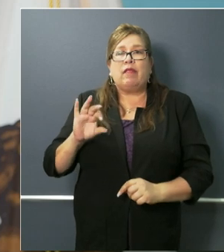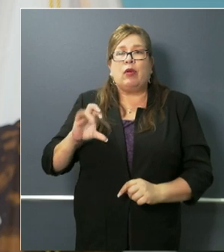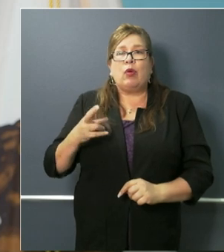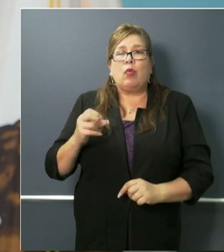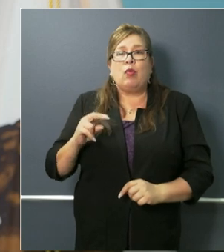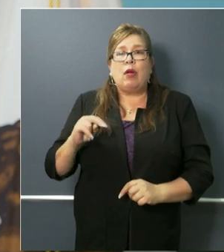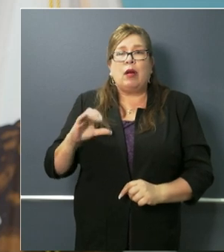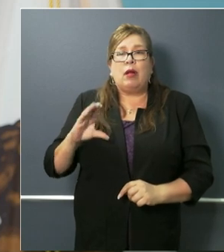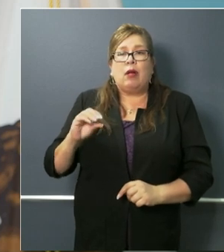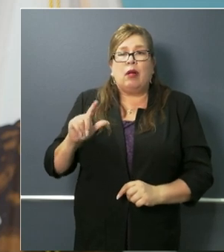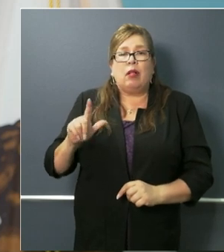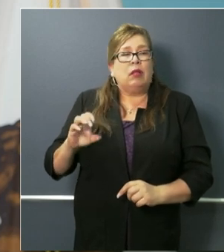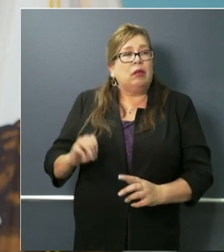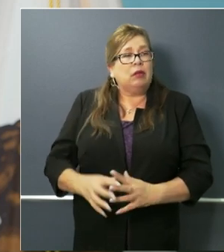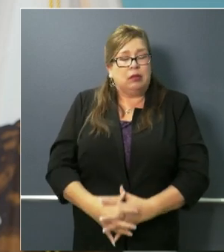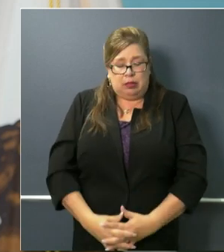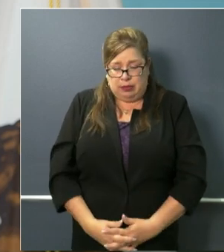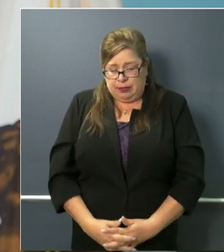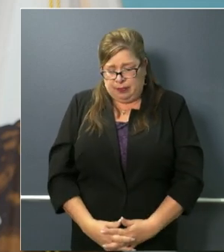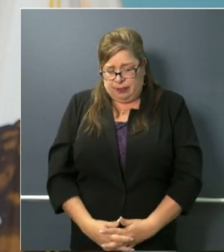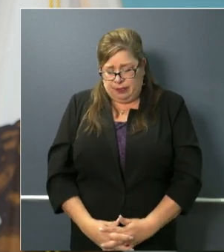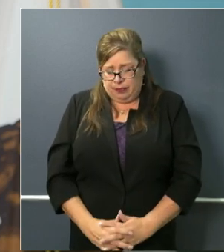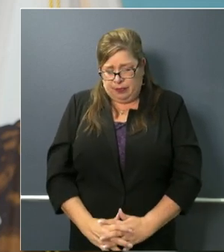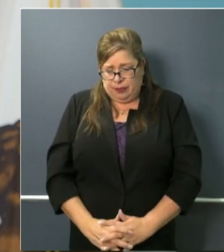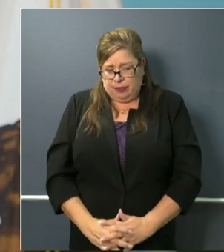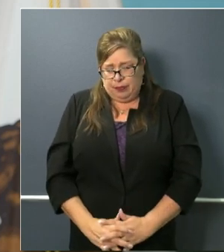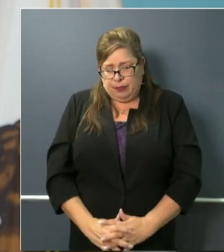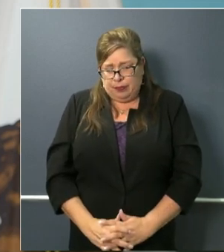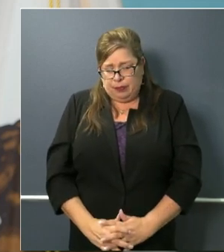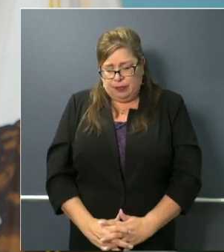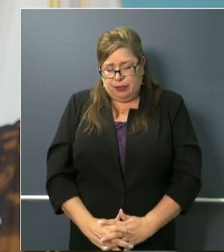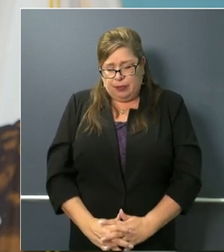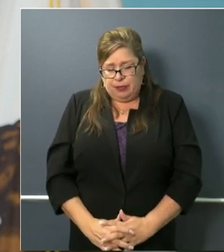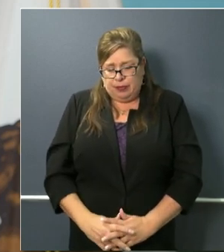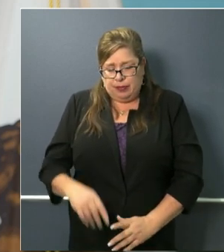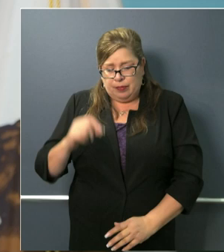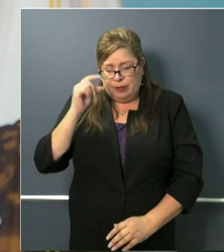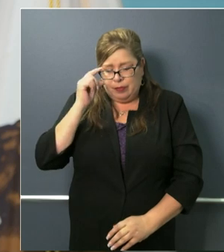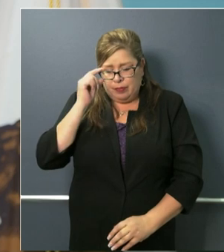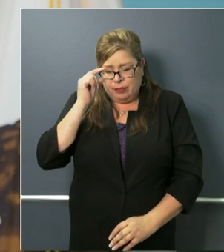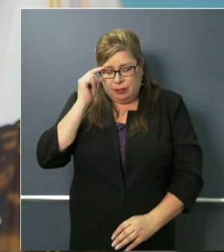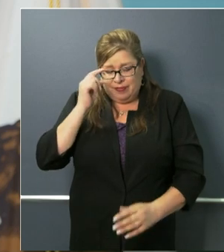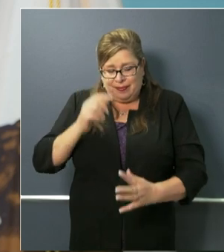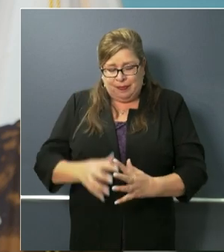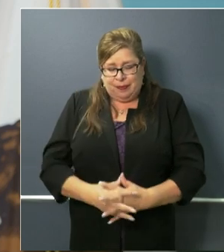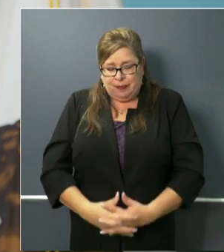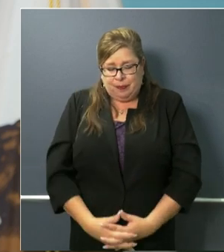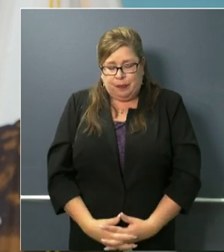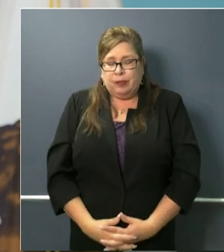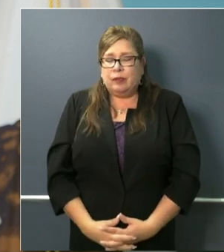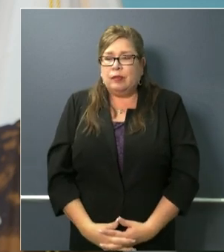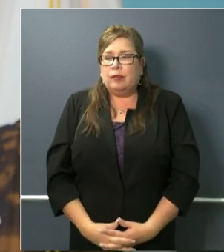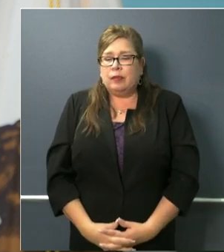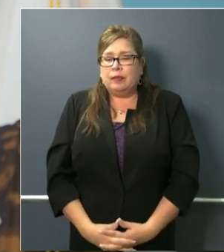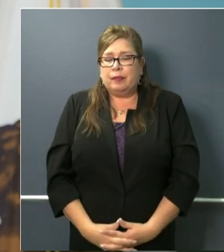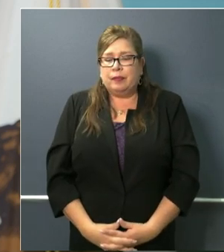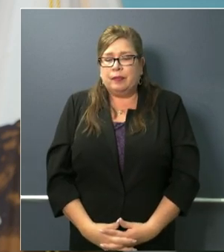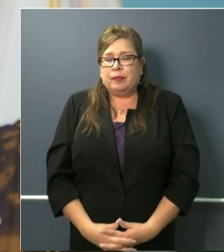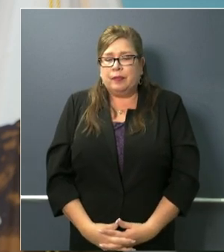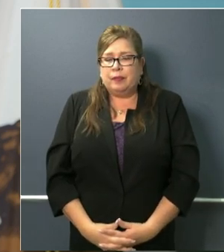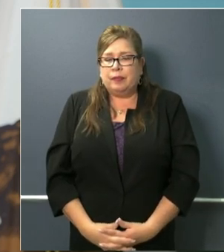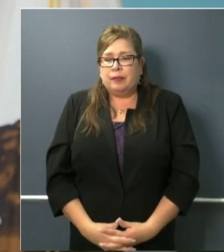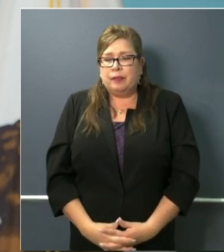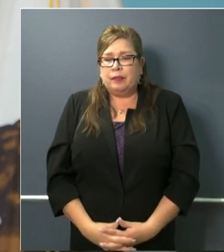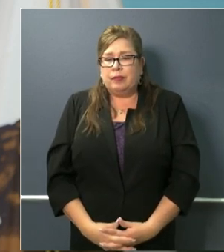uh um yeah i want to see um in in light of uh all of the cases that we've seen at uh the nursing home in